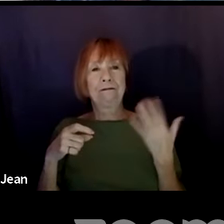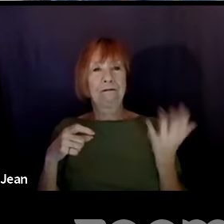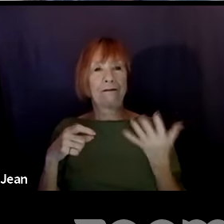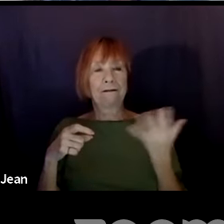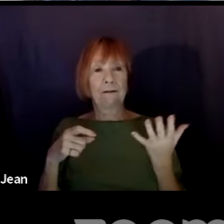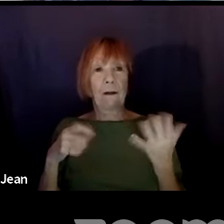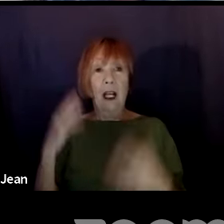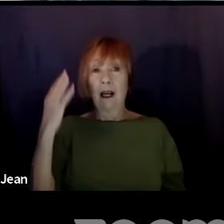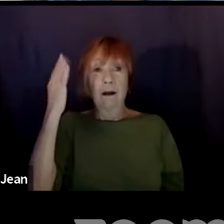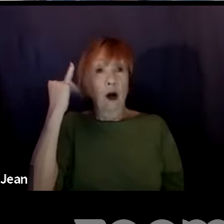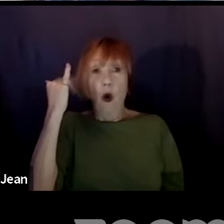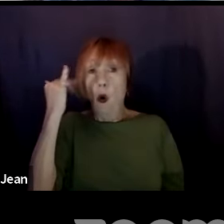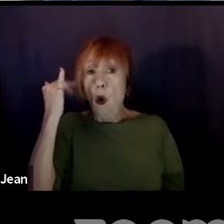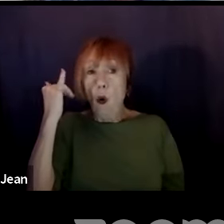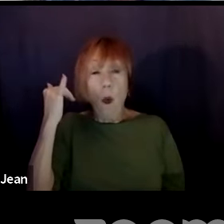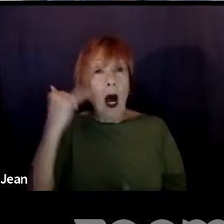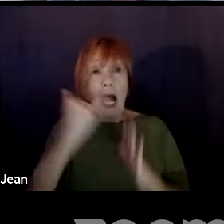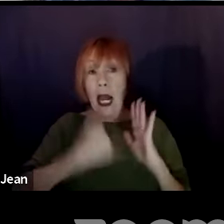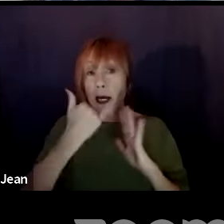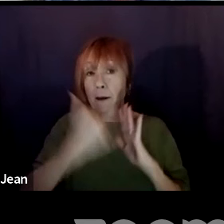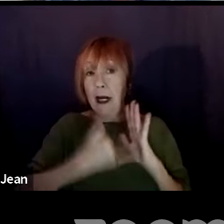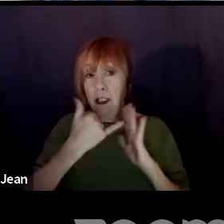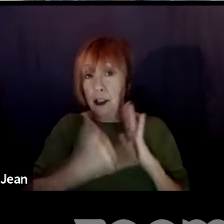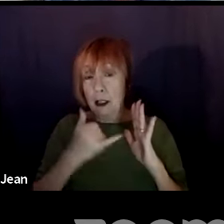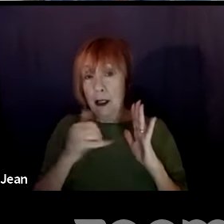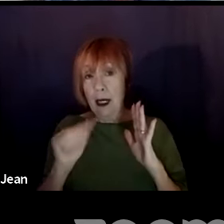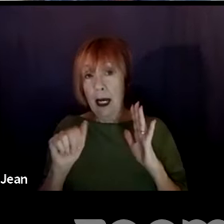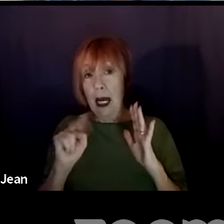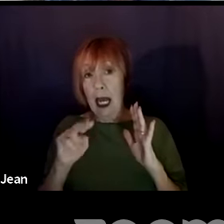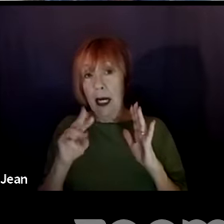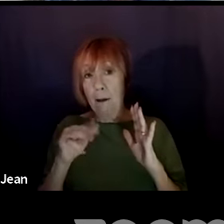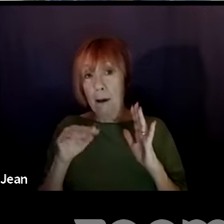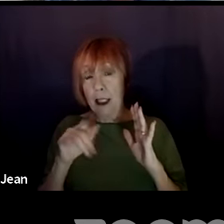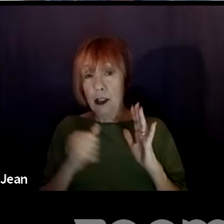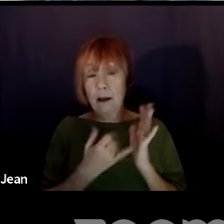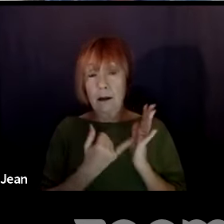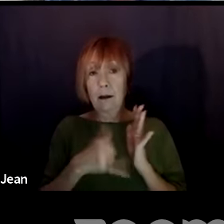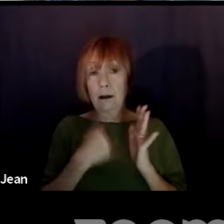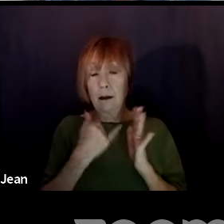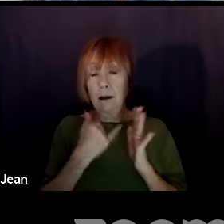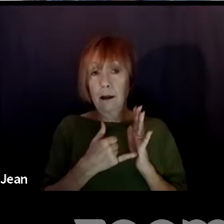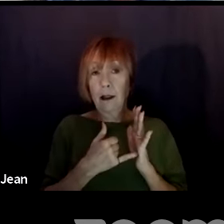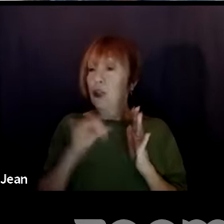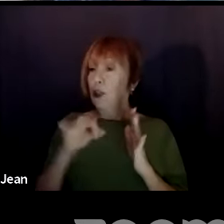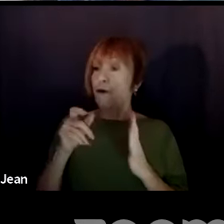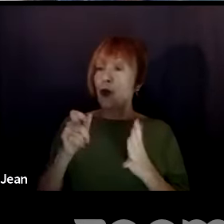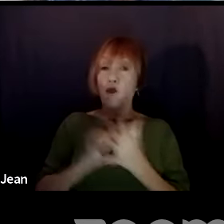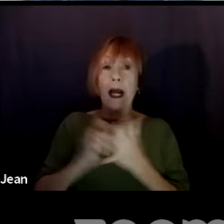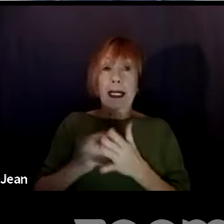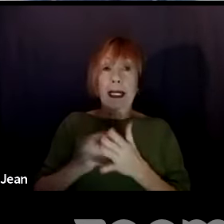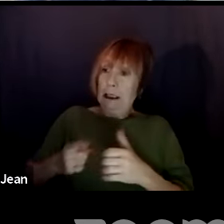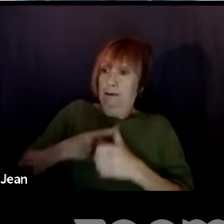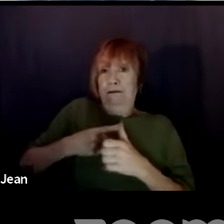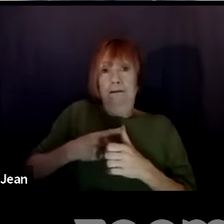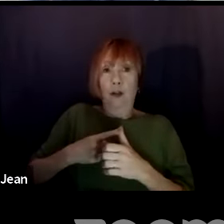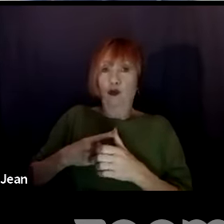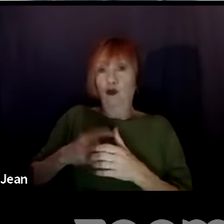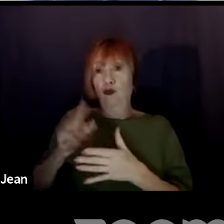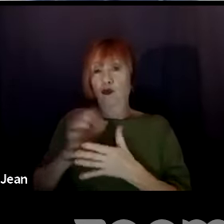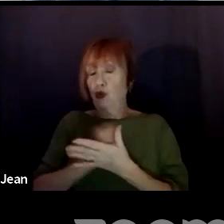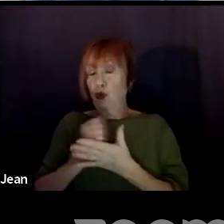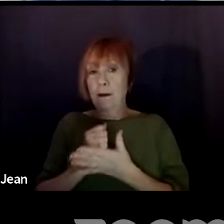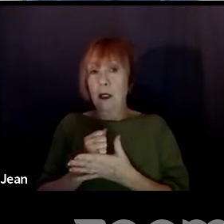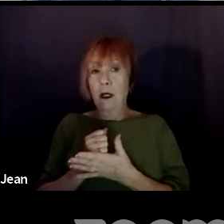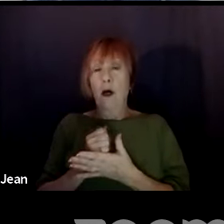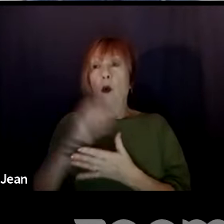why animation is what you always have to ask yourself. If you're writing something original, why is it animation? What does it have to be? should, there should be a